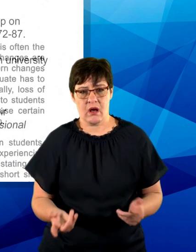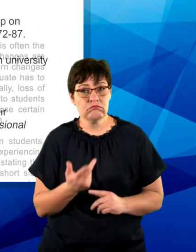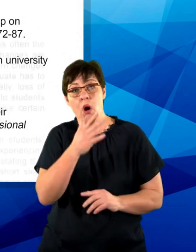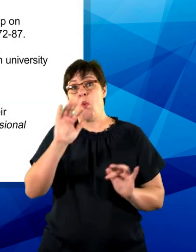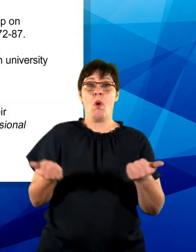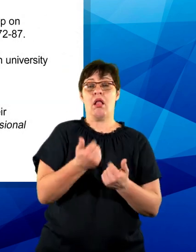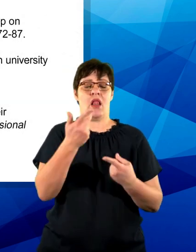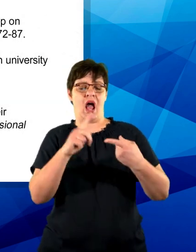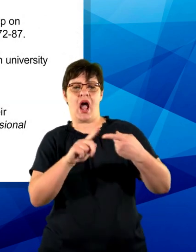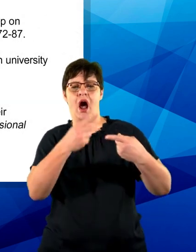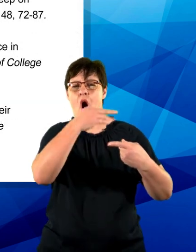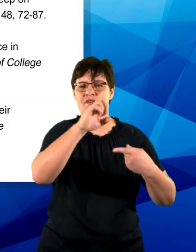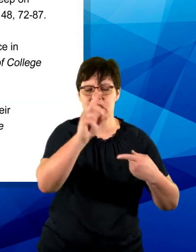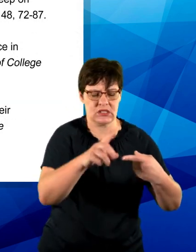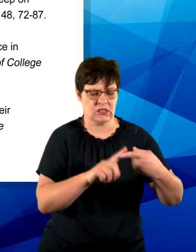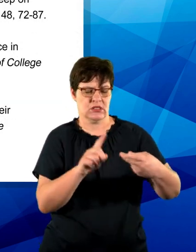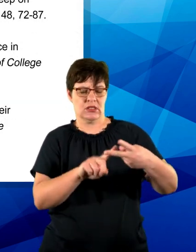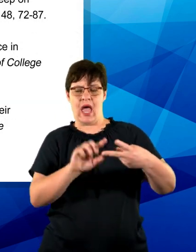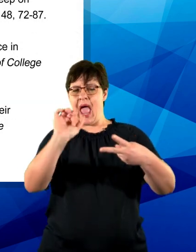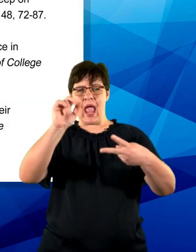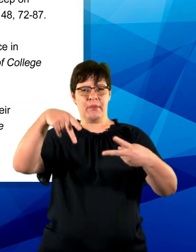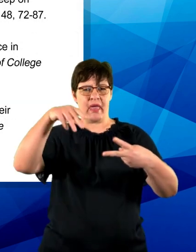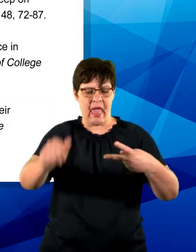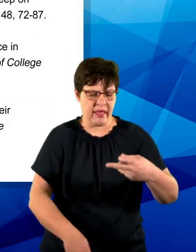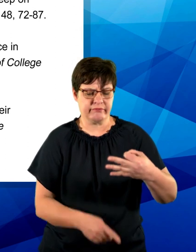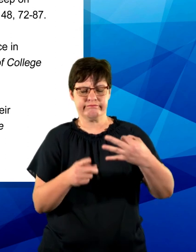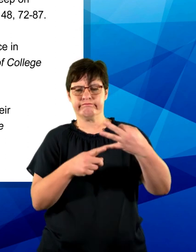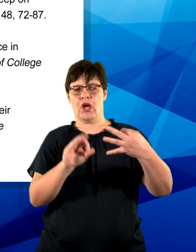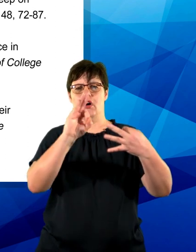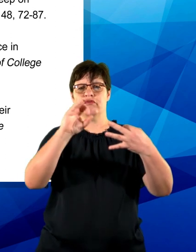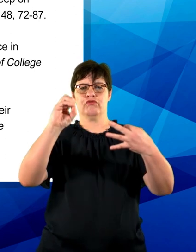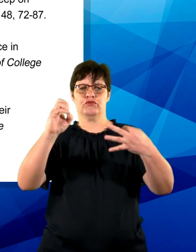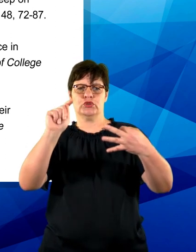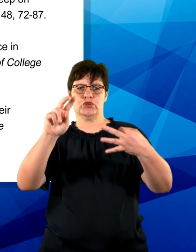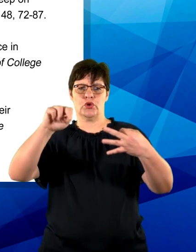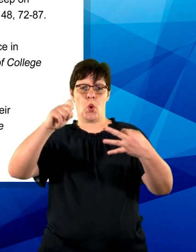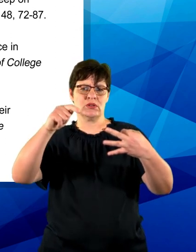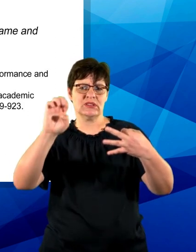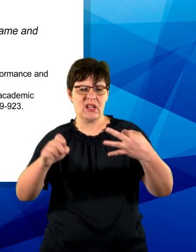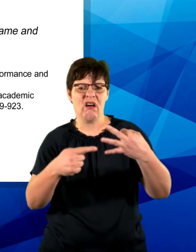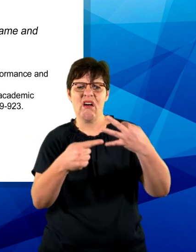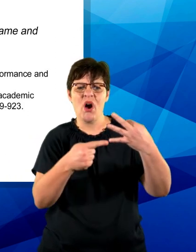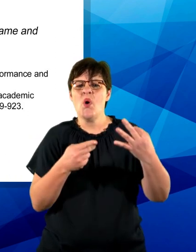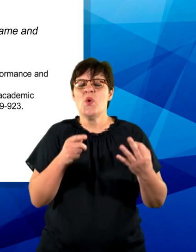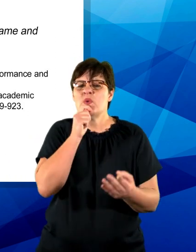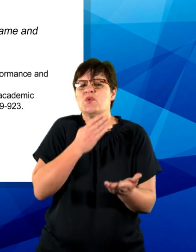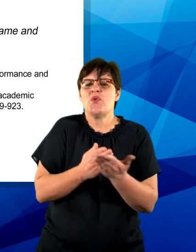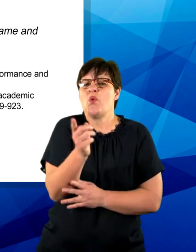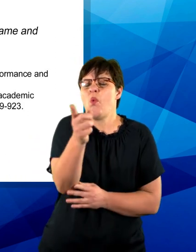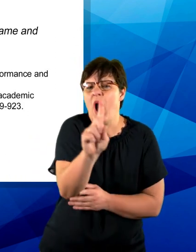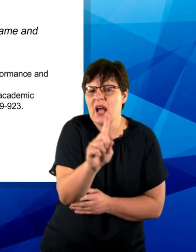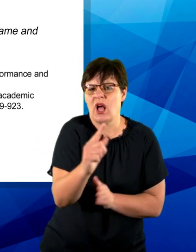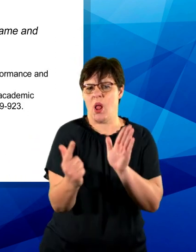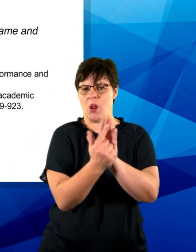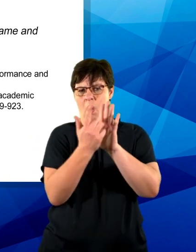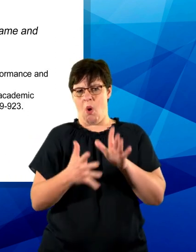-known styles include Harvard, the American Psychological Association style known as APA, and also footnote styles